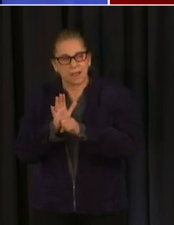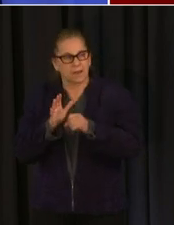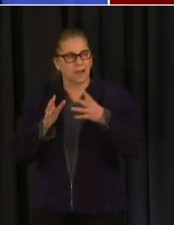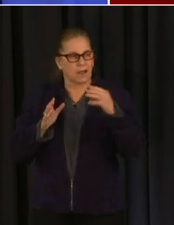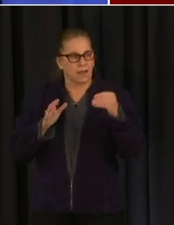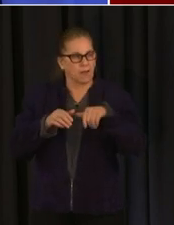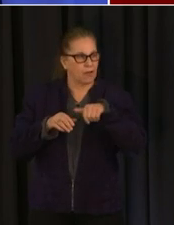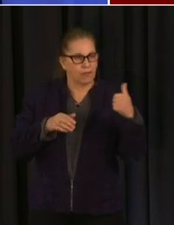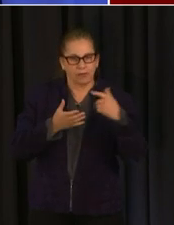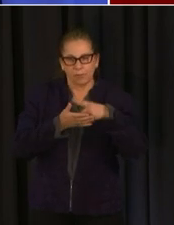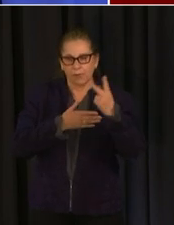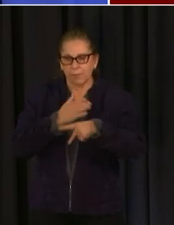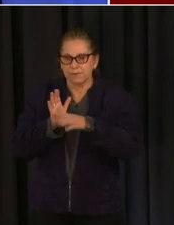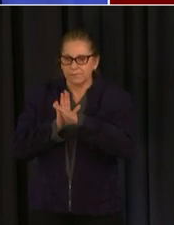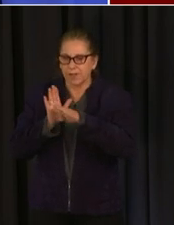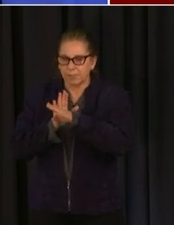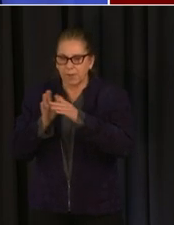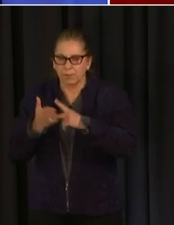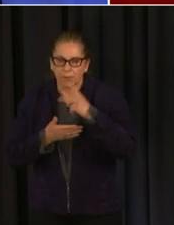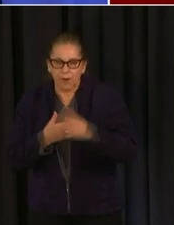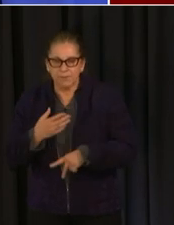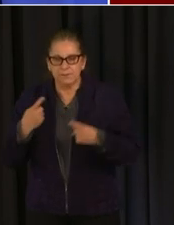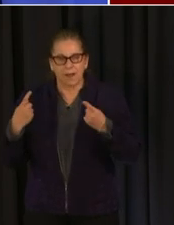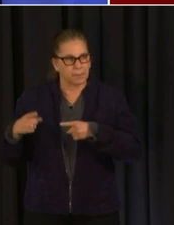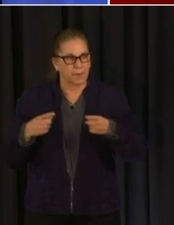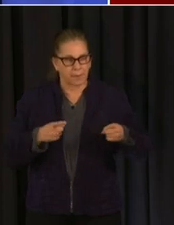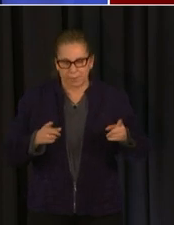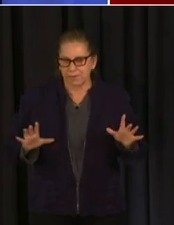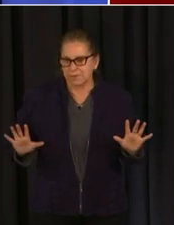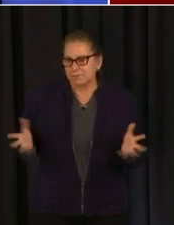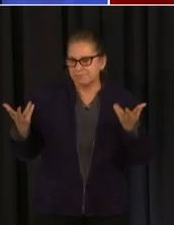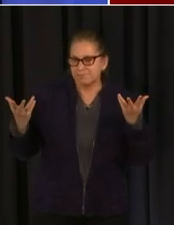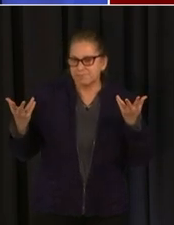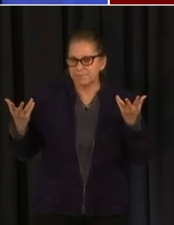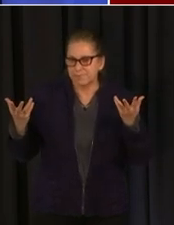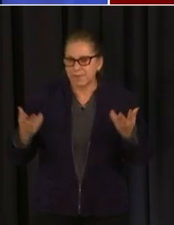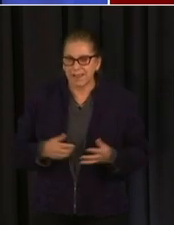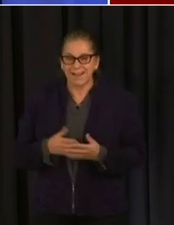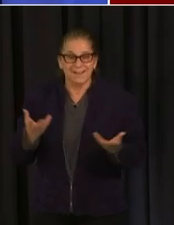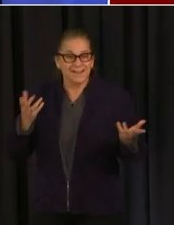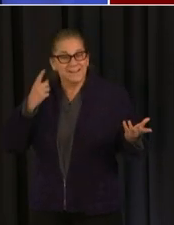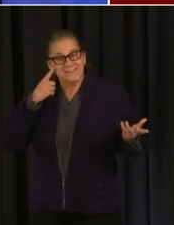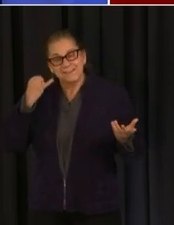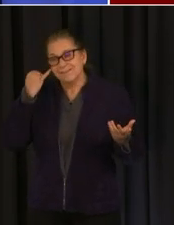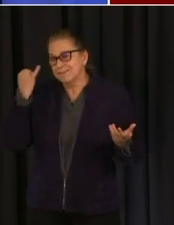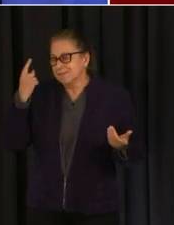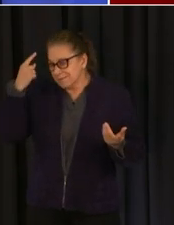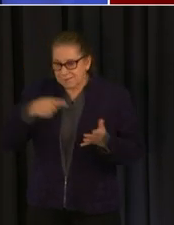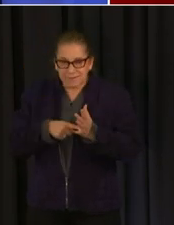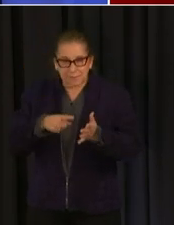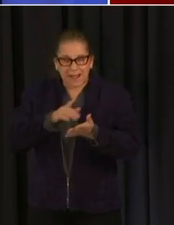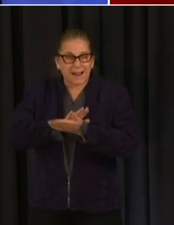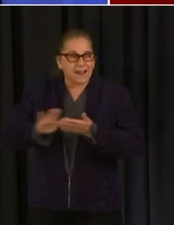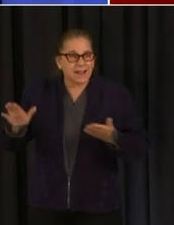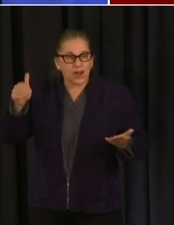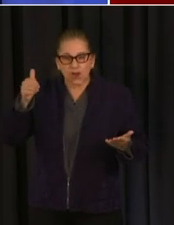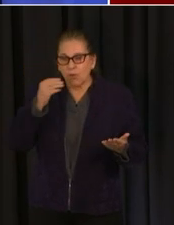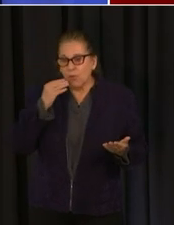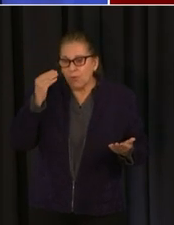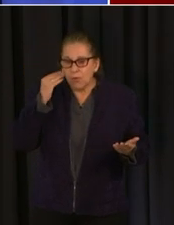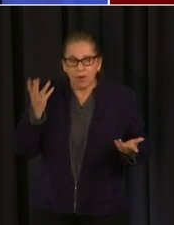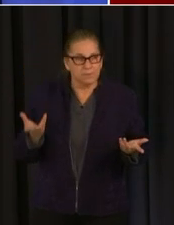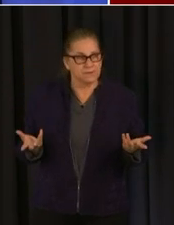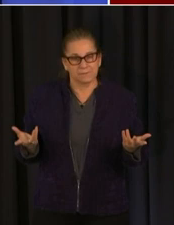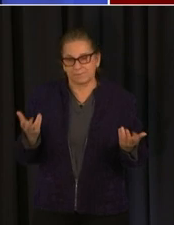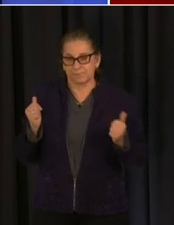and quite frankly most recently just kind of having a clearinghouse of ideas among people who are